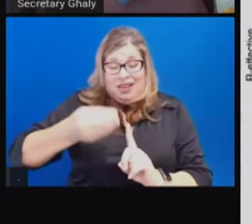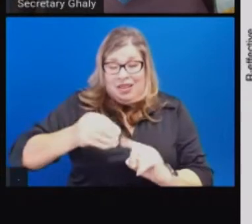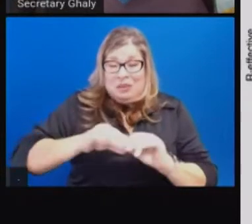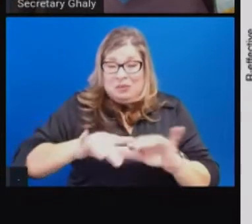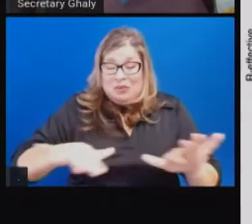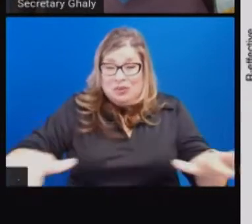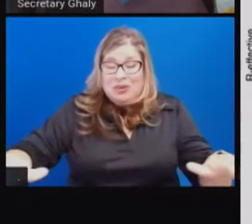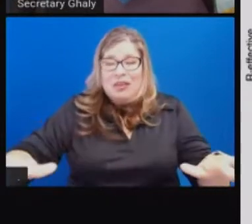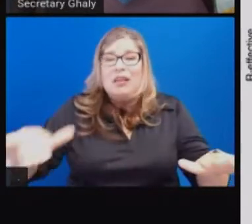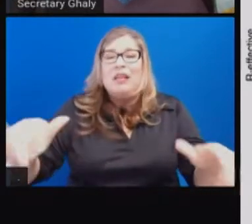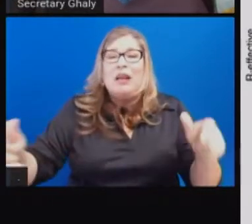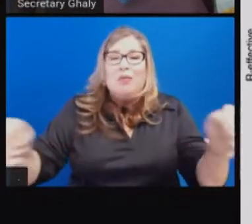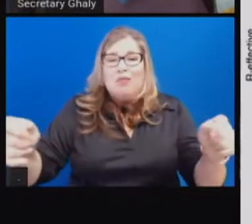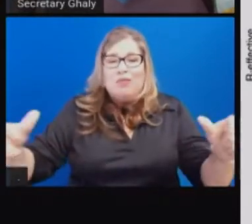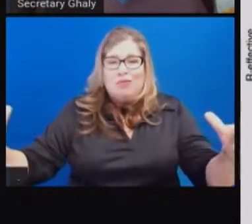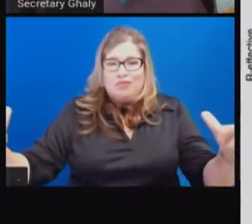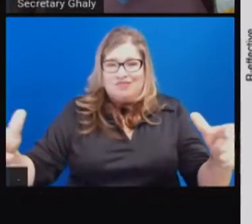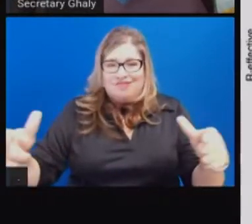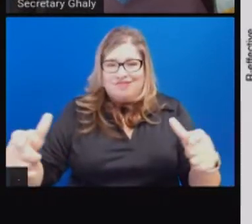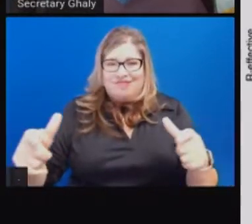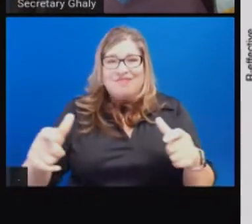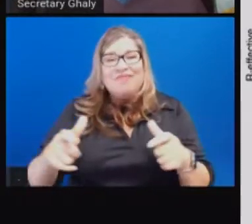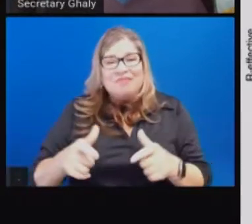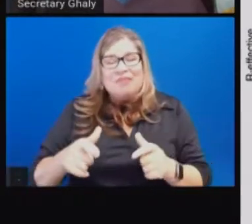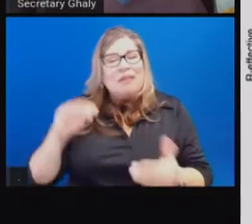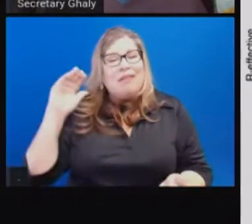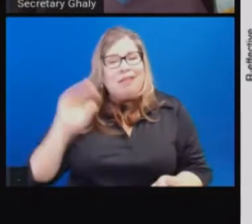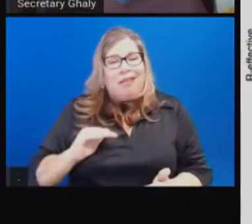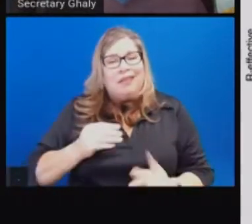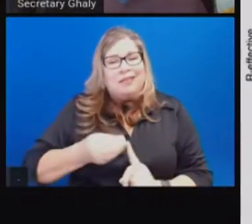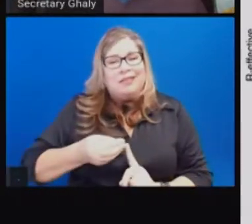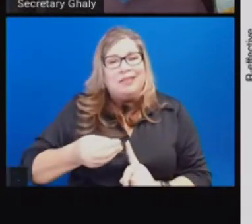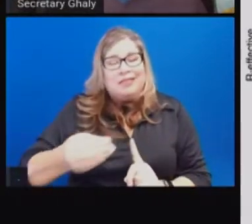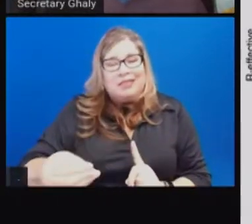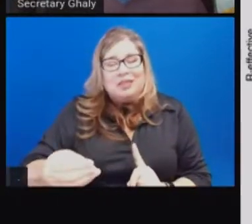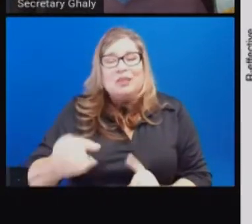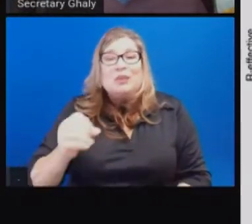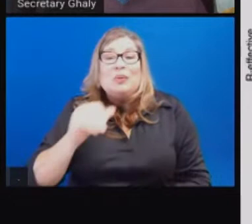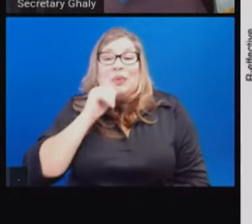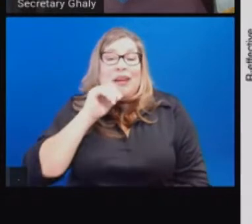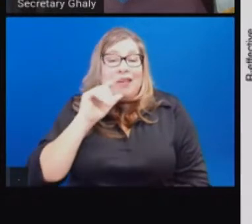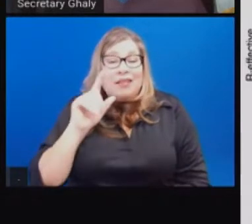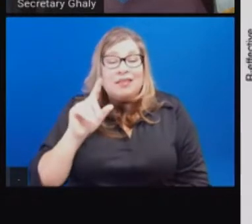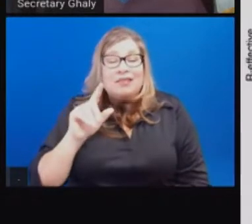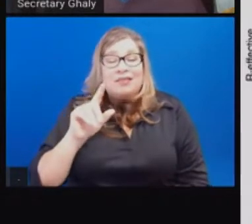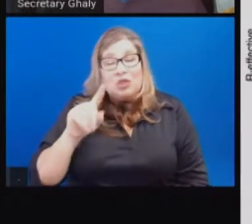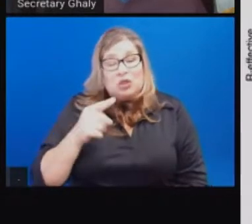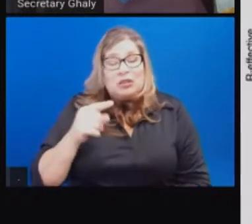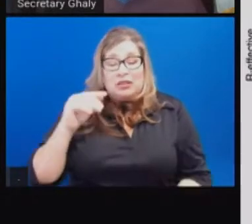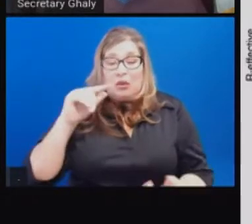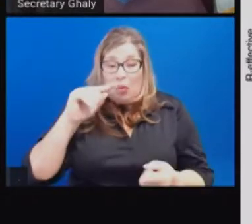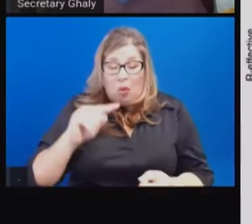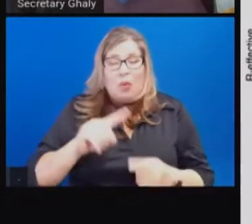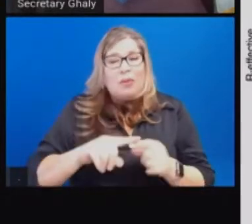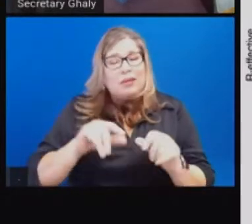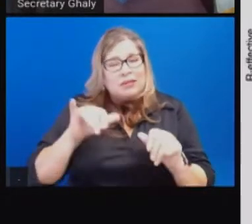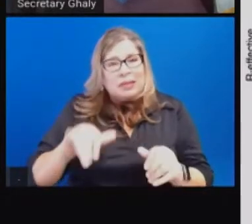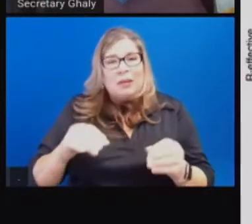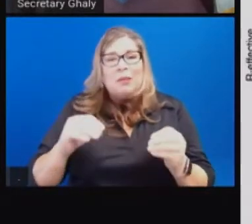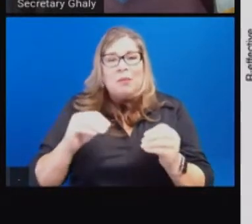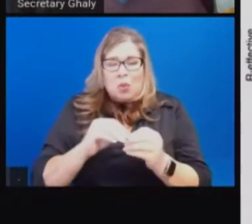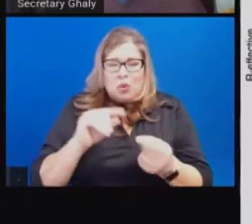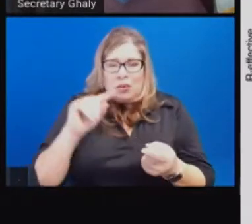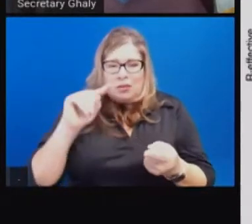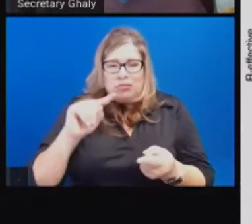R-effective. And now into a level where our R-effective isn't just below one, but continues to drop the